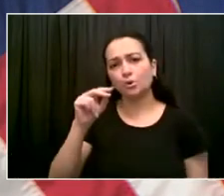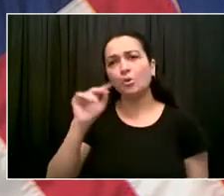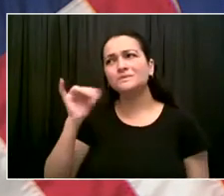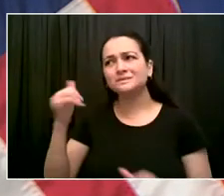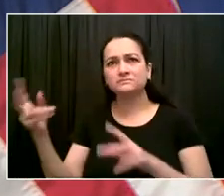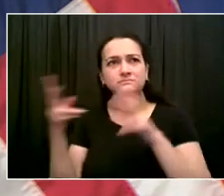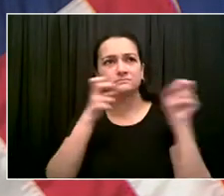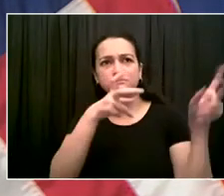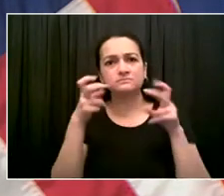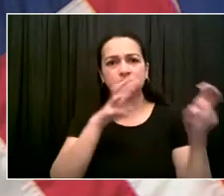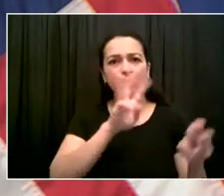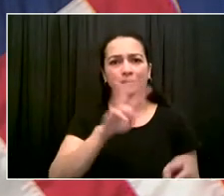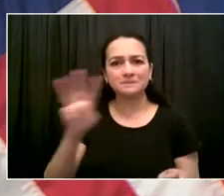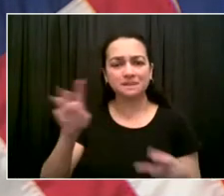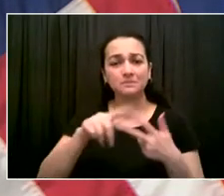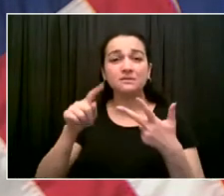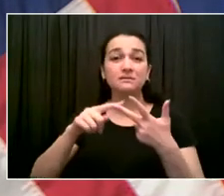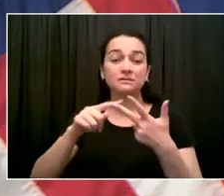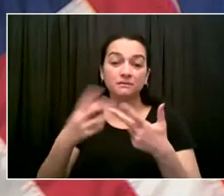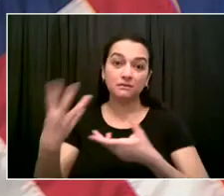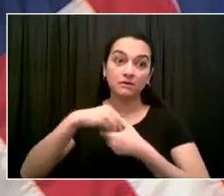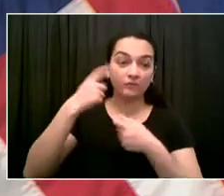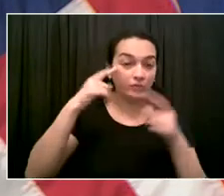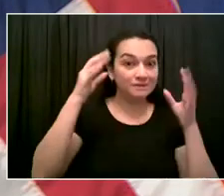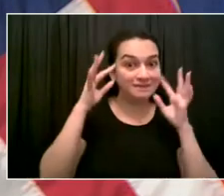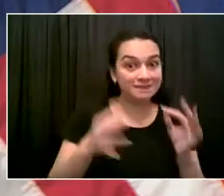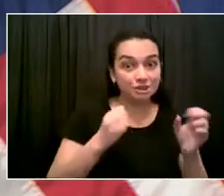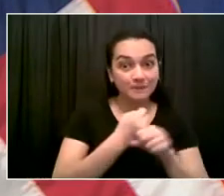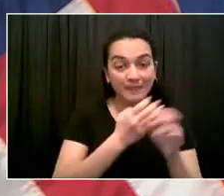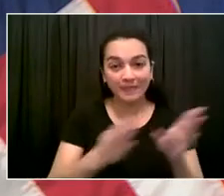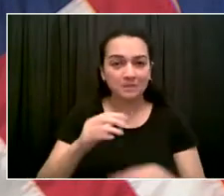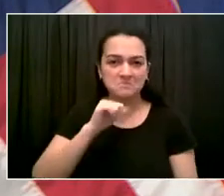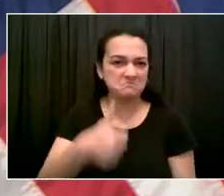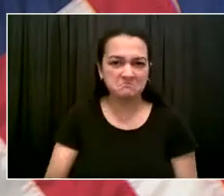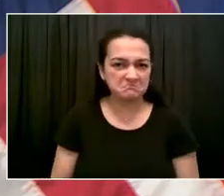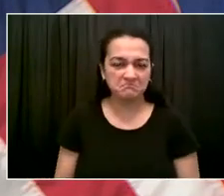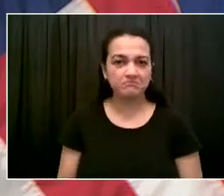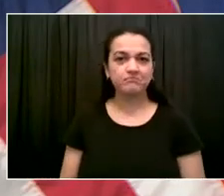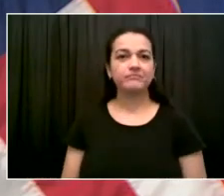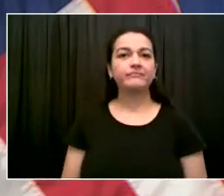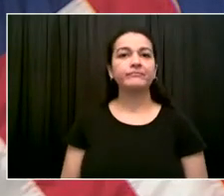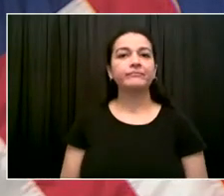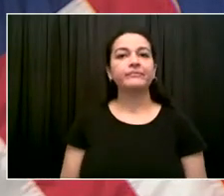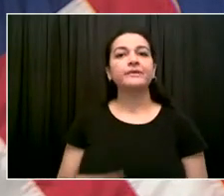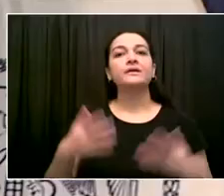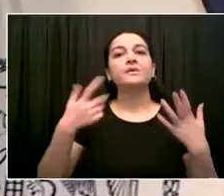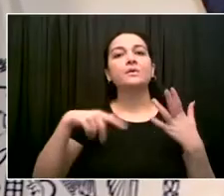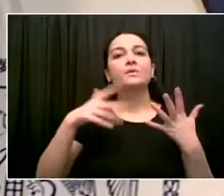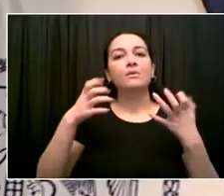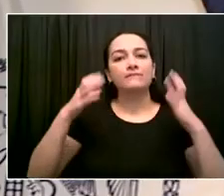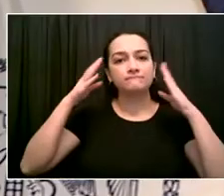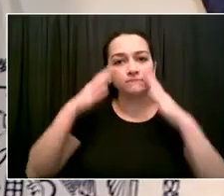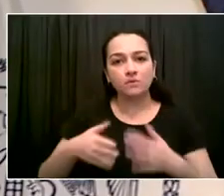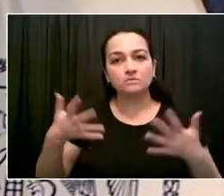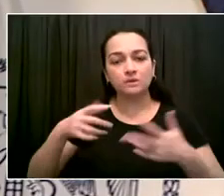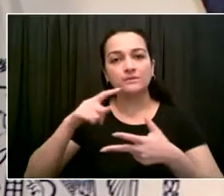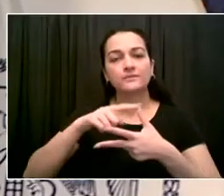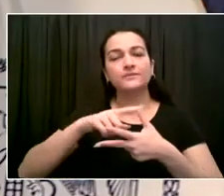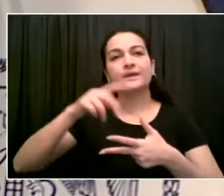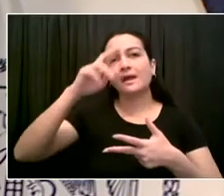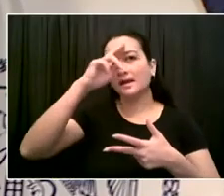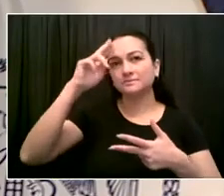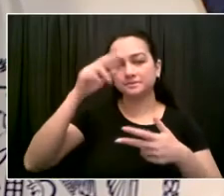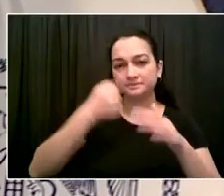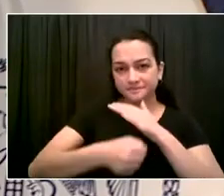vaccination doses, those are the key measures that we want the entire city to be focused on. Thank you. The next is Marla Diamond